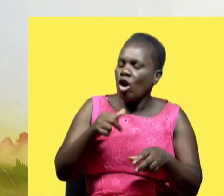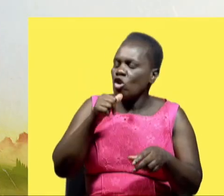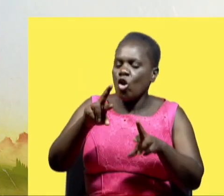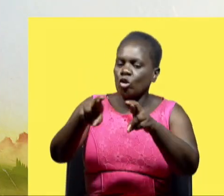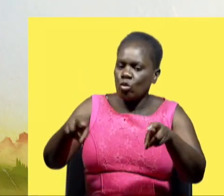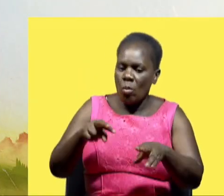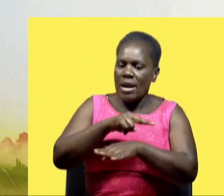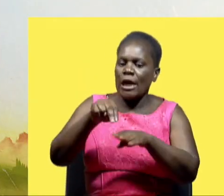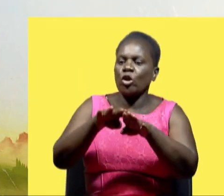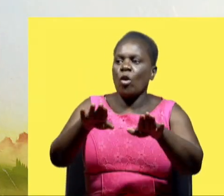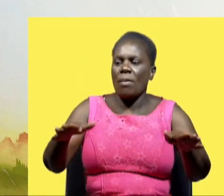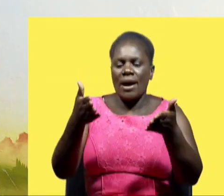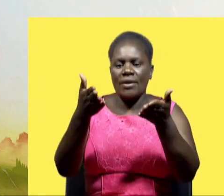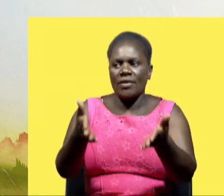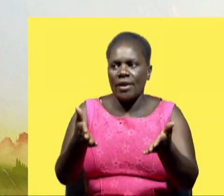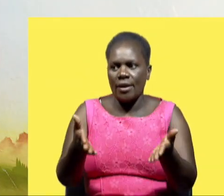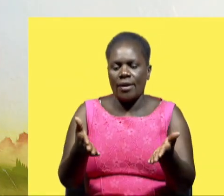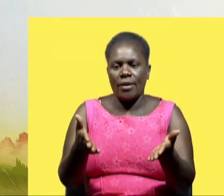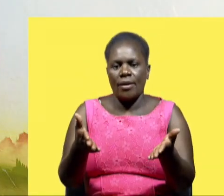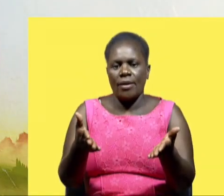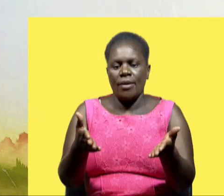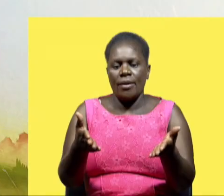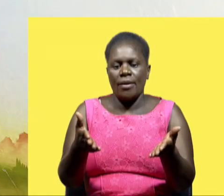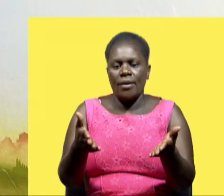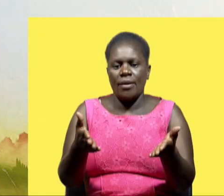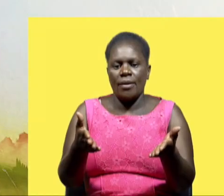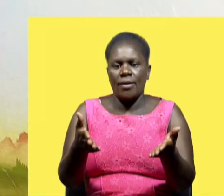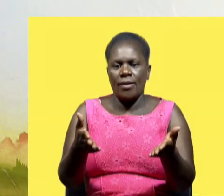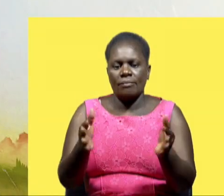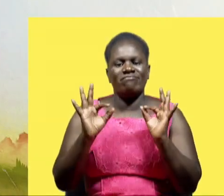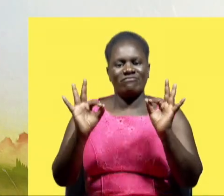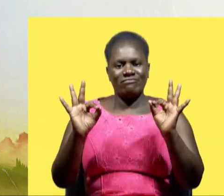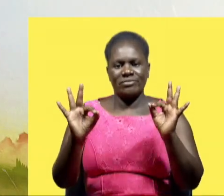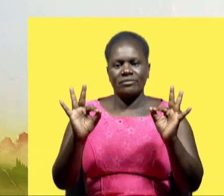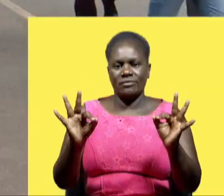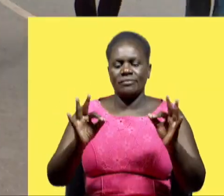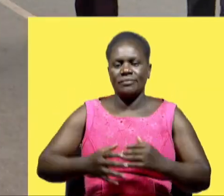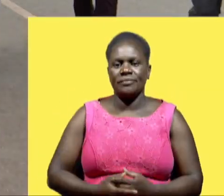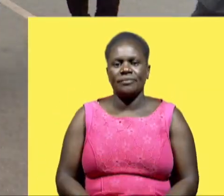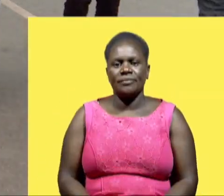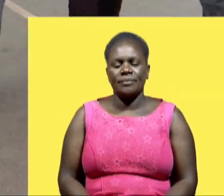not in the room you're in the national park and you are there so yeah it's it's fantastic